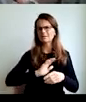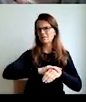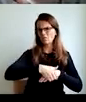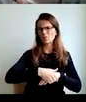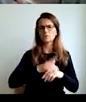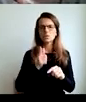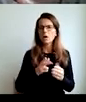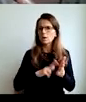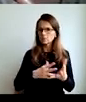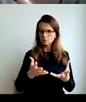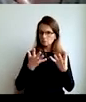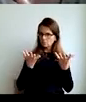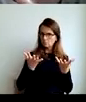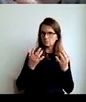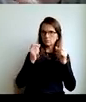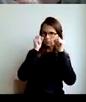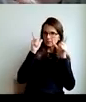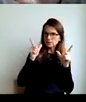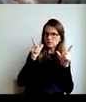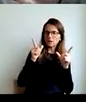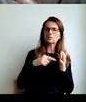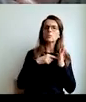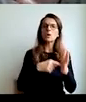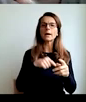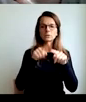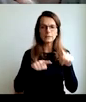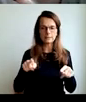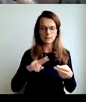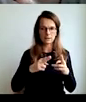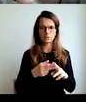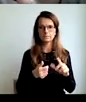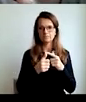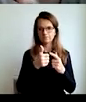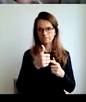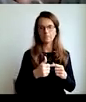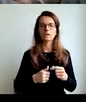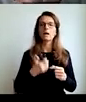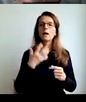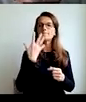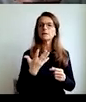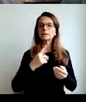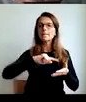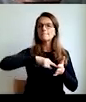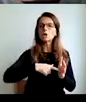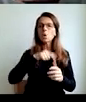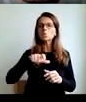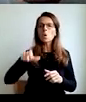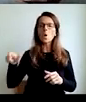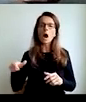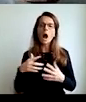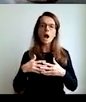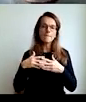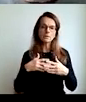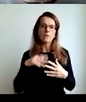area we get to the constant dissatisfaction reflected in a number of ways. One is that